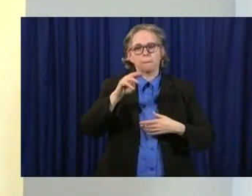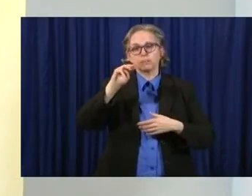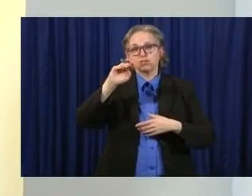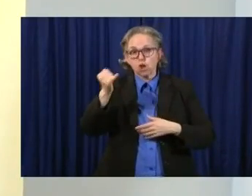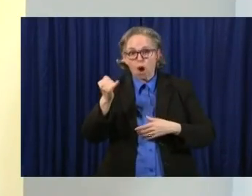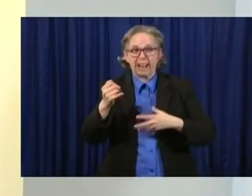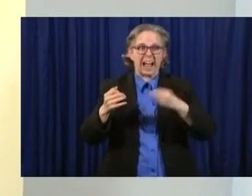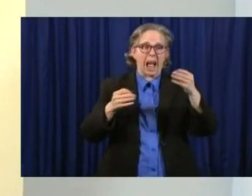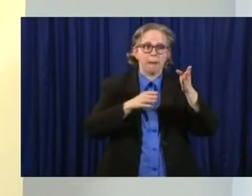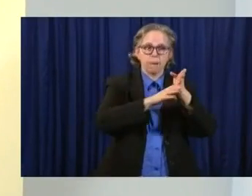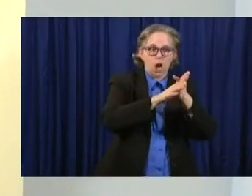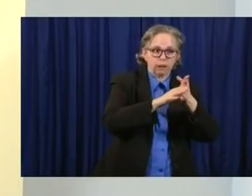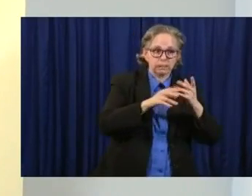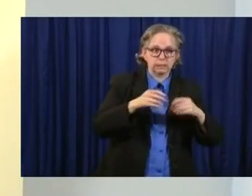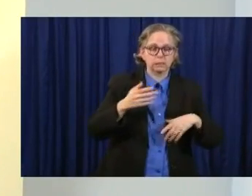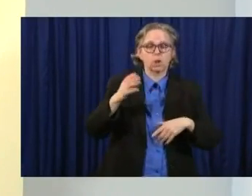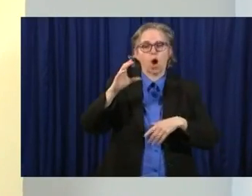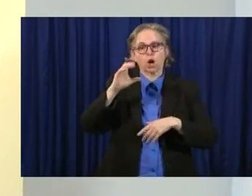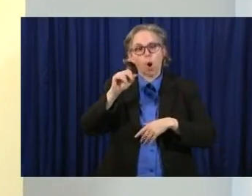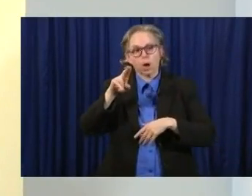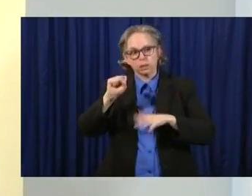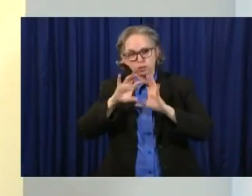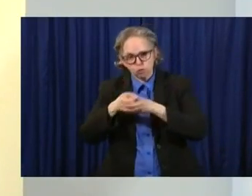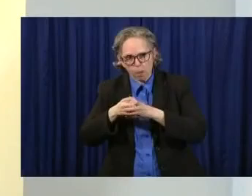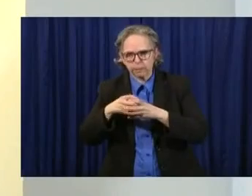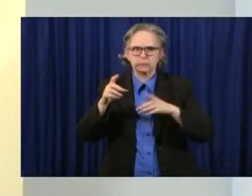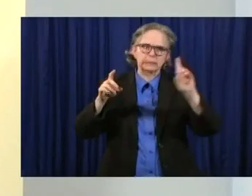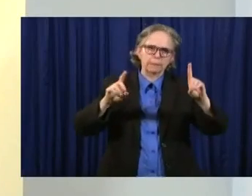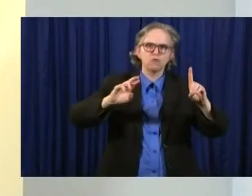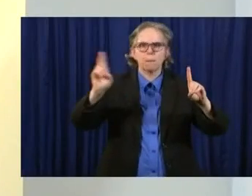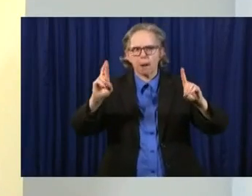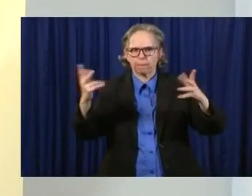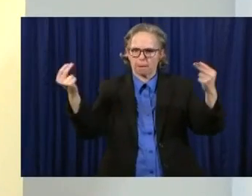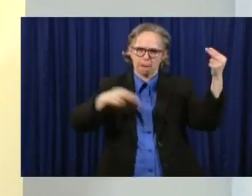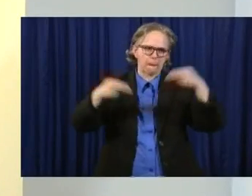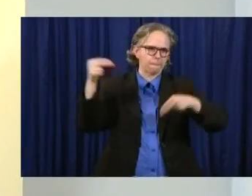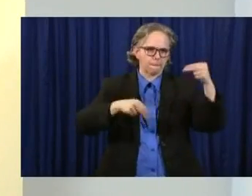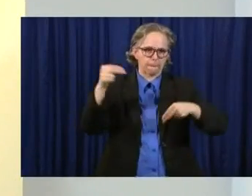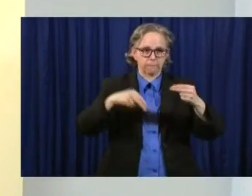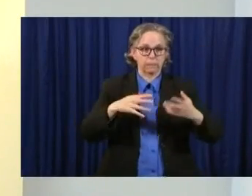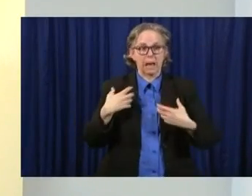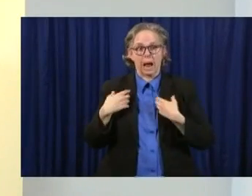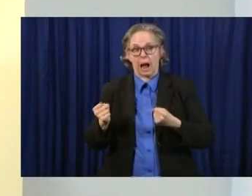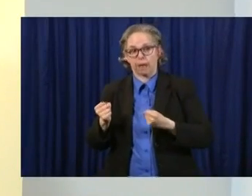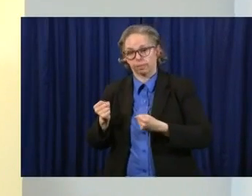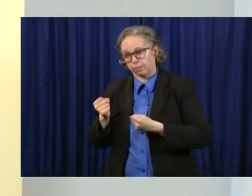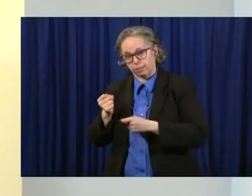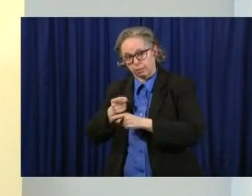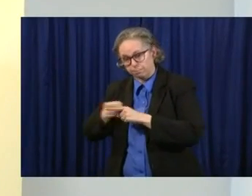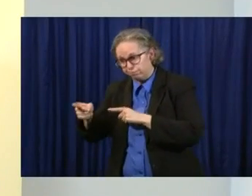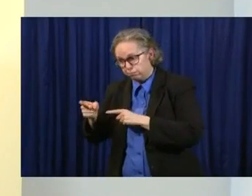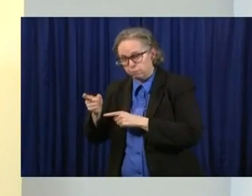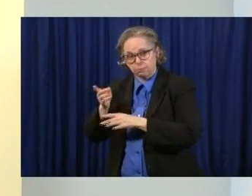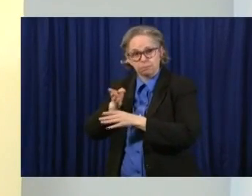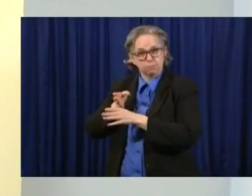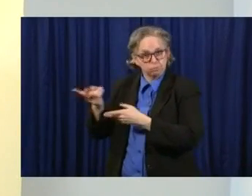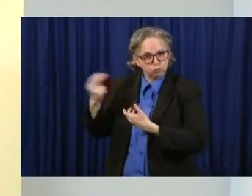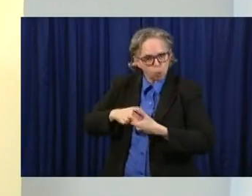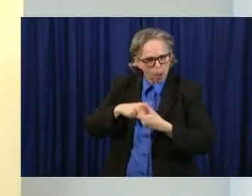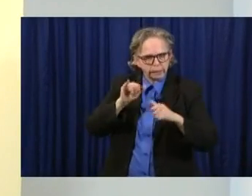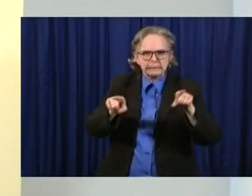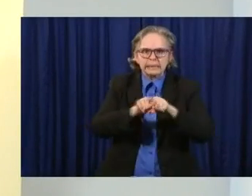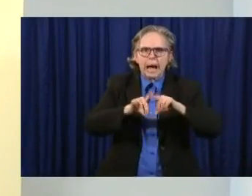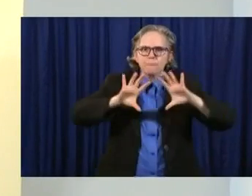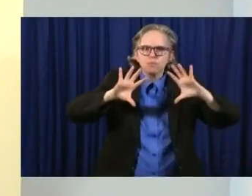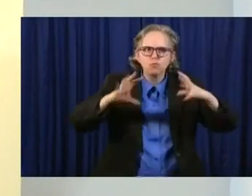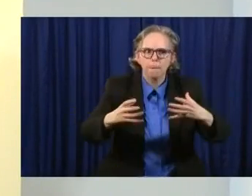both bodies. Uh, and we also have health officials that are on this to make sure that the health folks are, are looking at